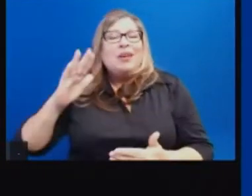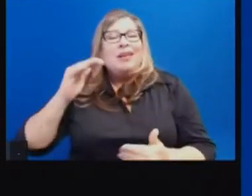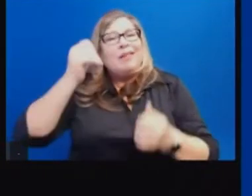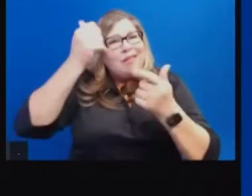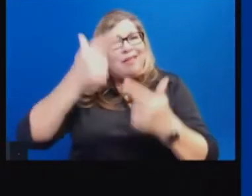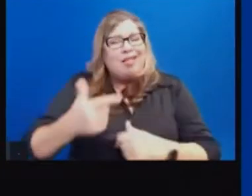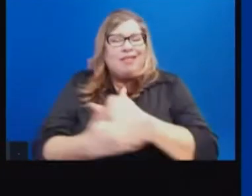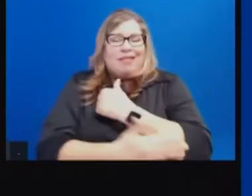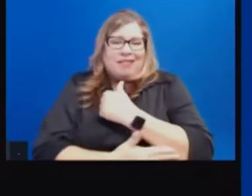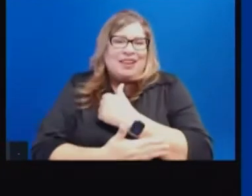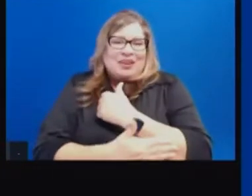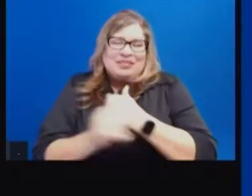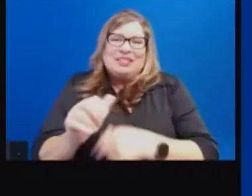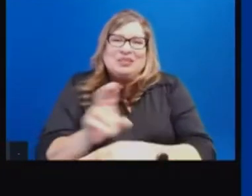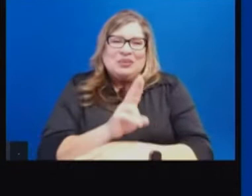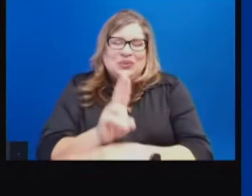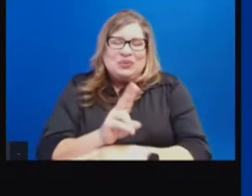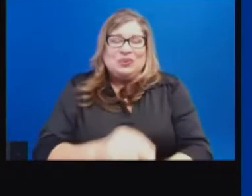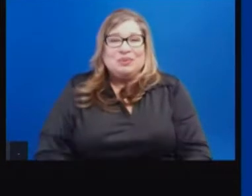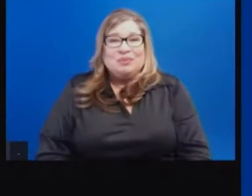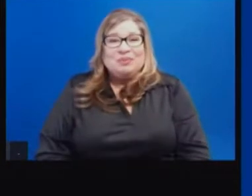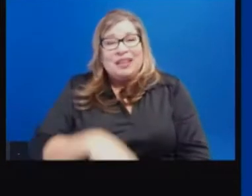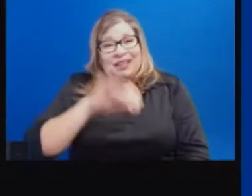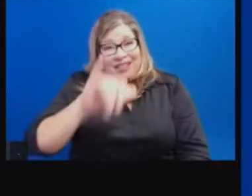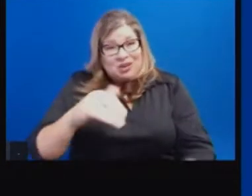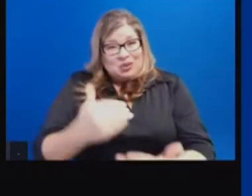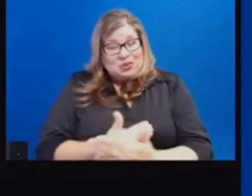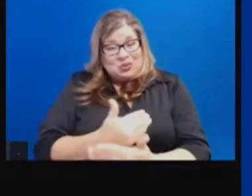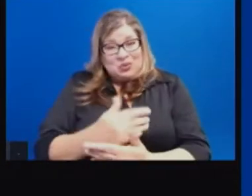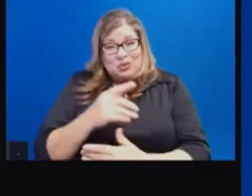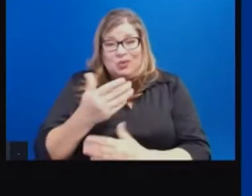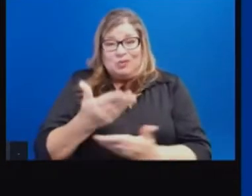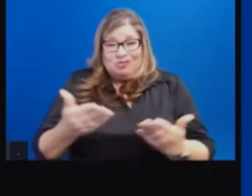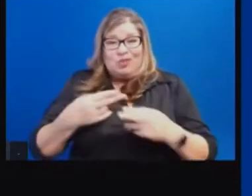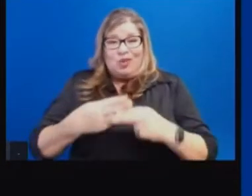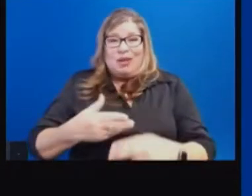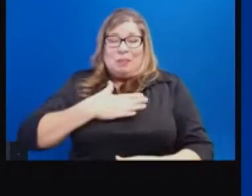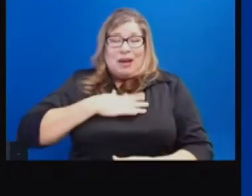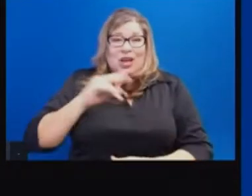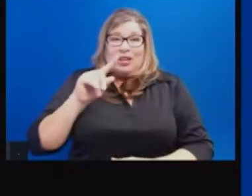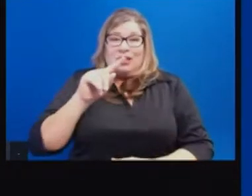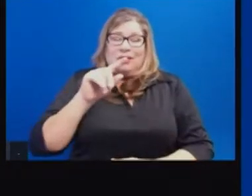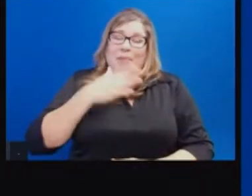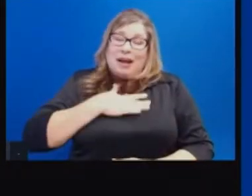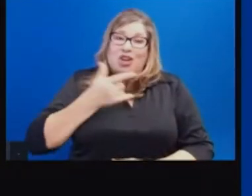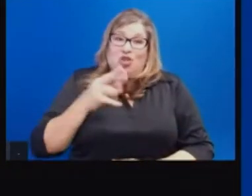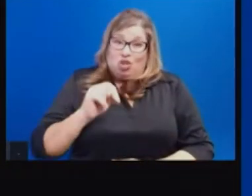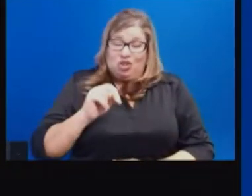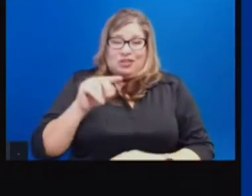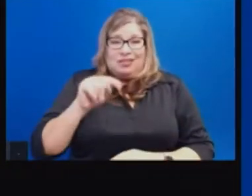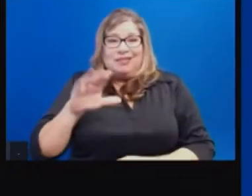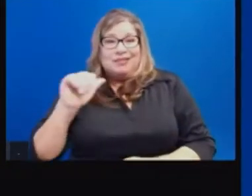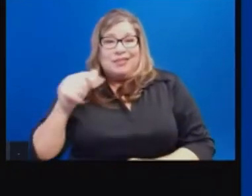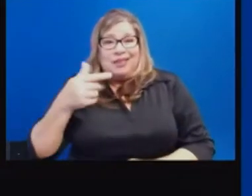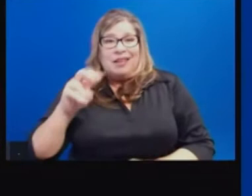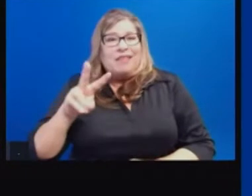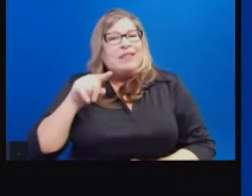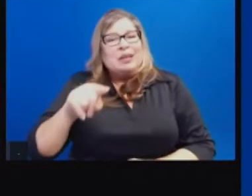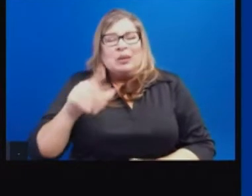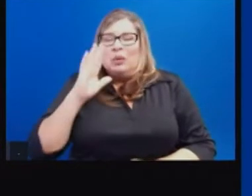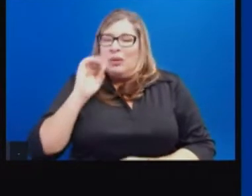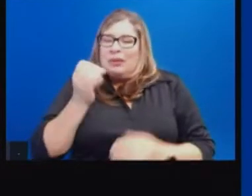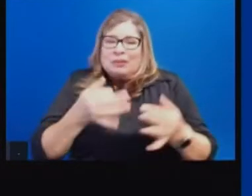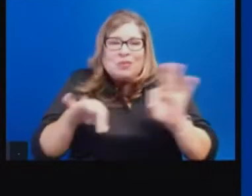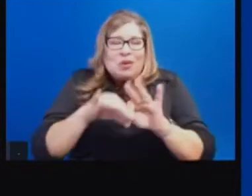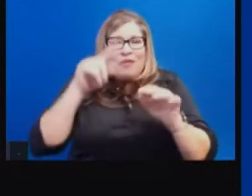MyTurn will become a robust and valuable tool for the people of California. And so as more and more people use it, we want to make sure that we continue